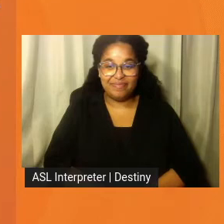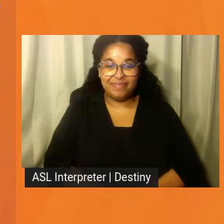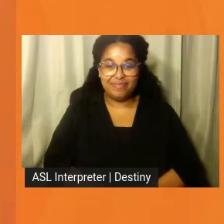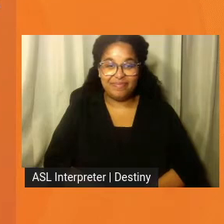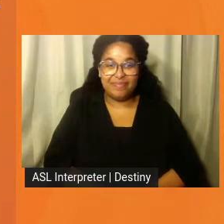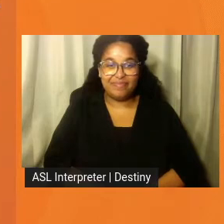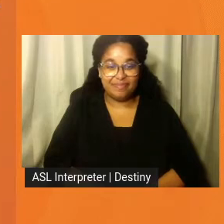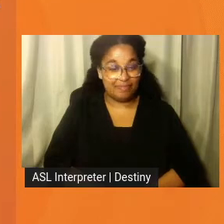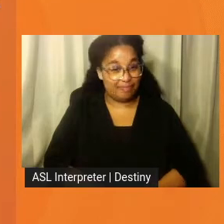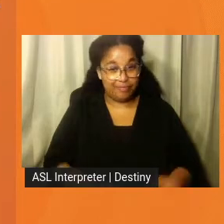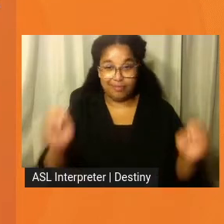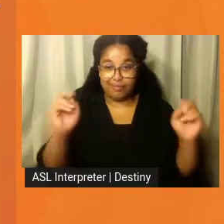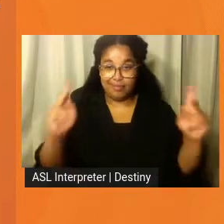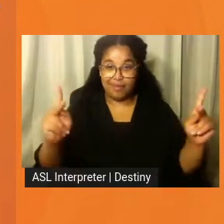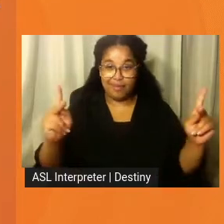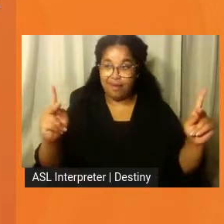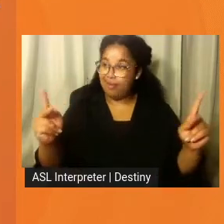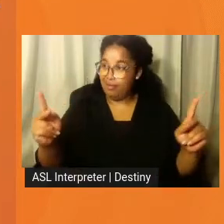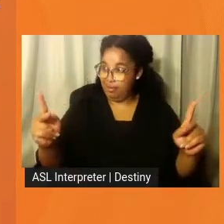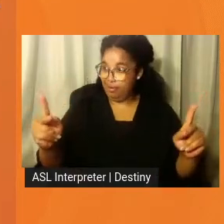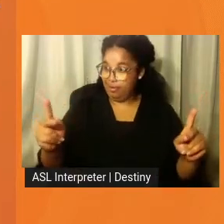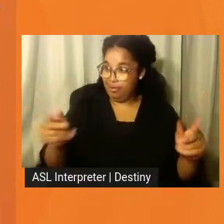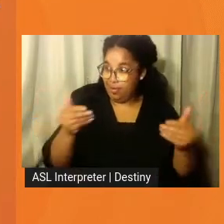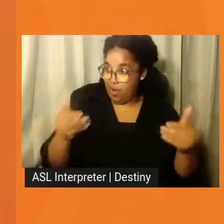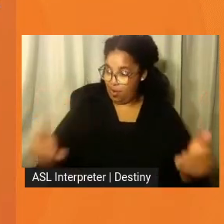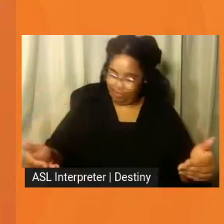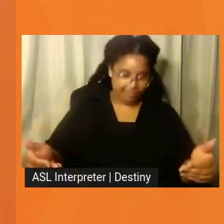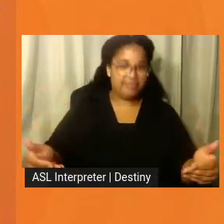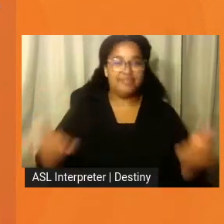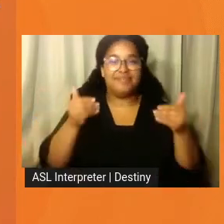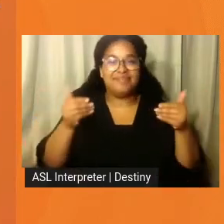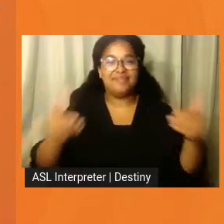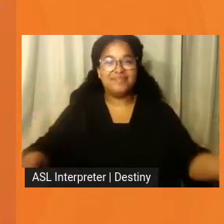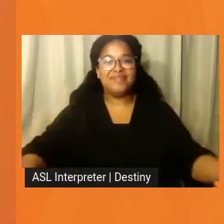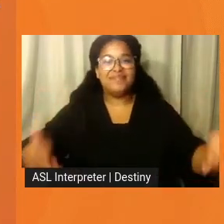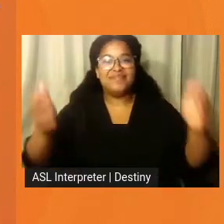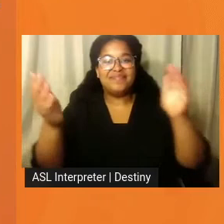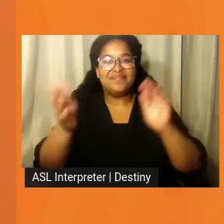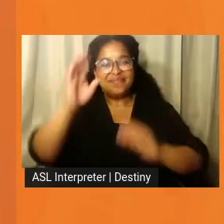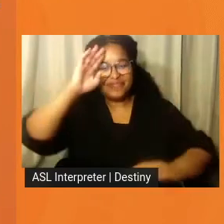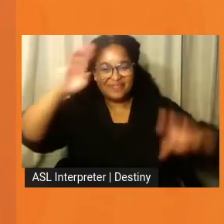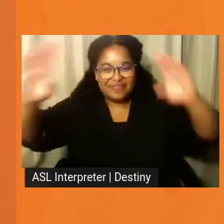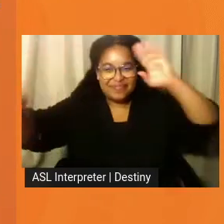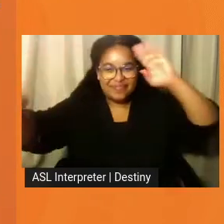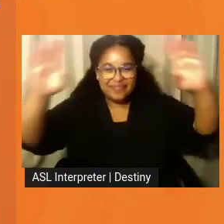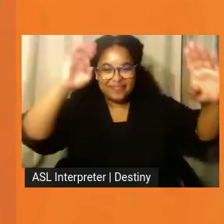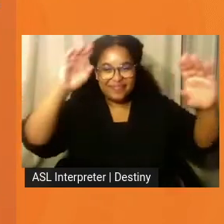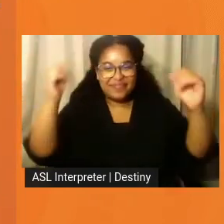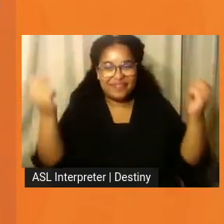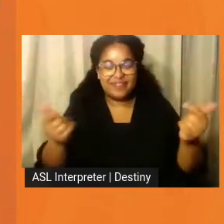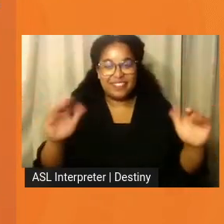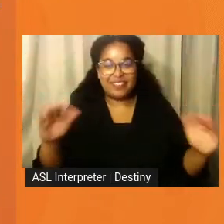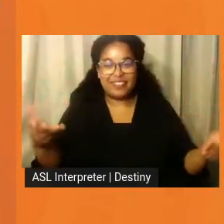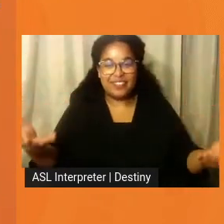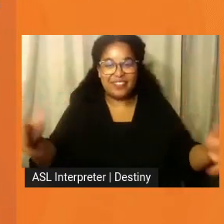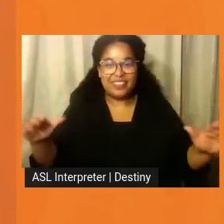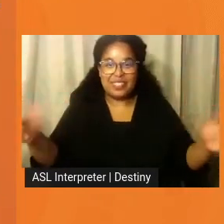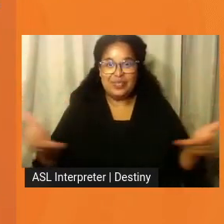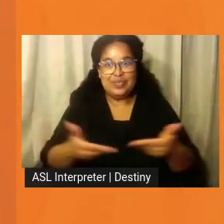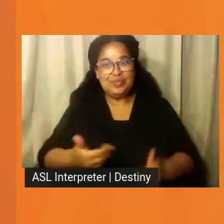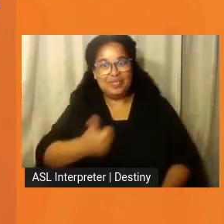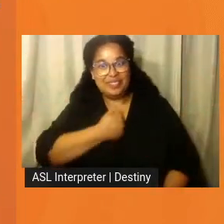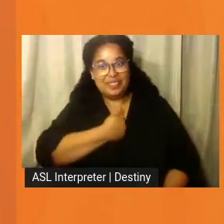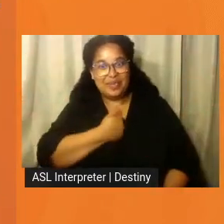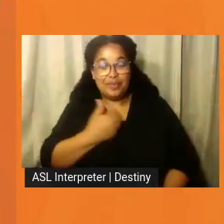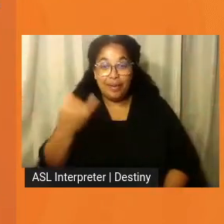All right, got the okay, so here we go. Hello, everyone. I've introduced myself a couple times, but for those